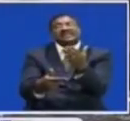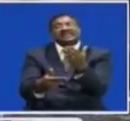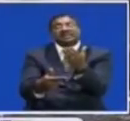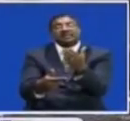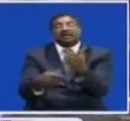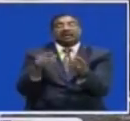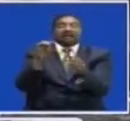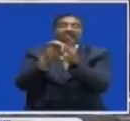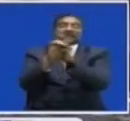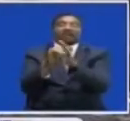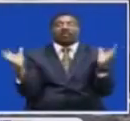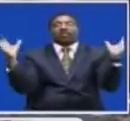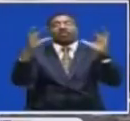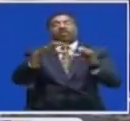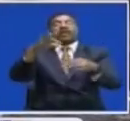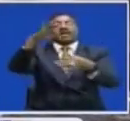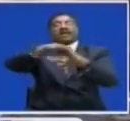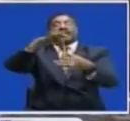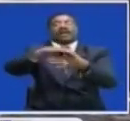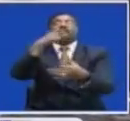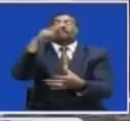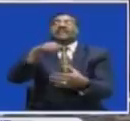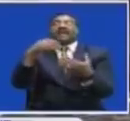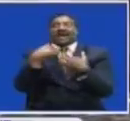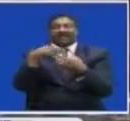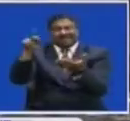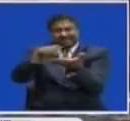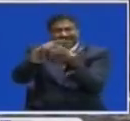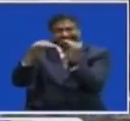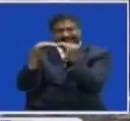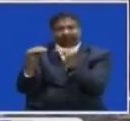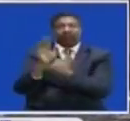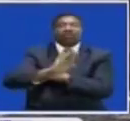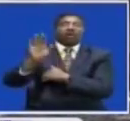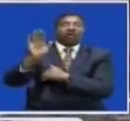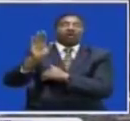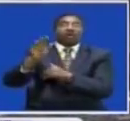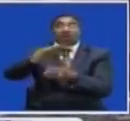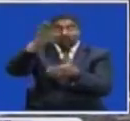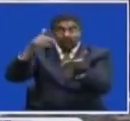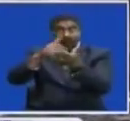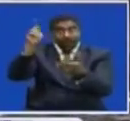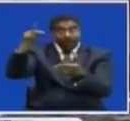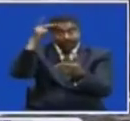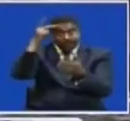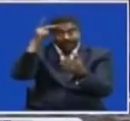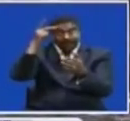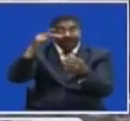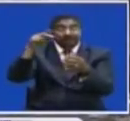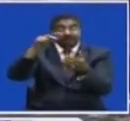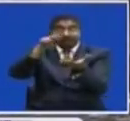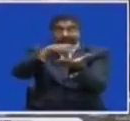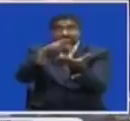basically holding of elections So it is important that All political parties That are preparing themselves To